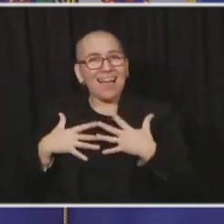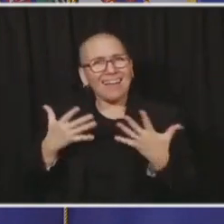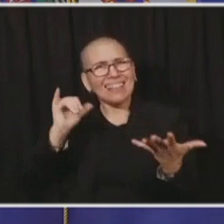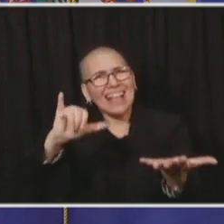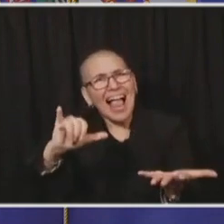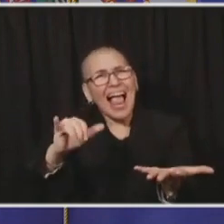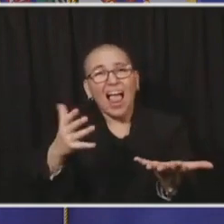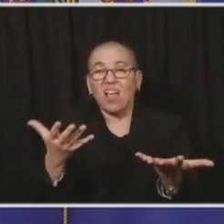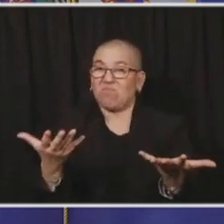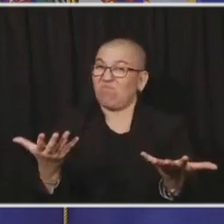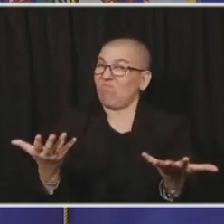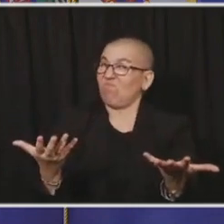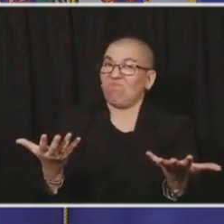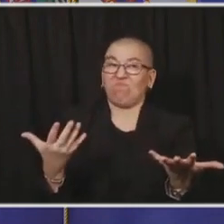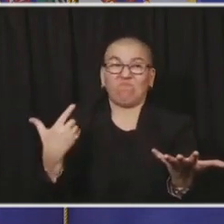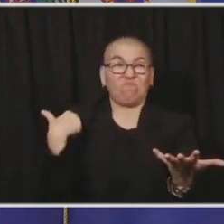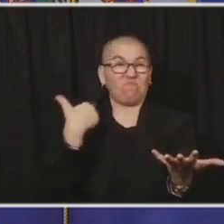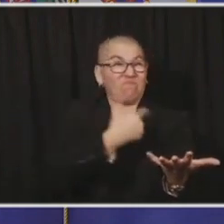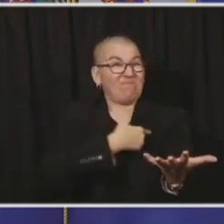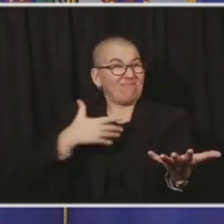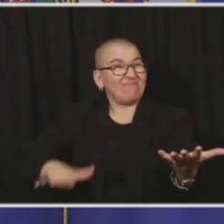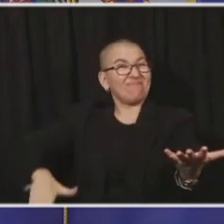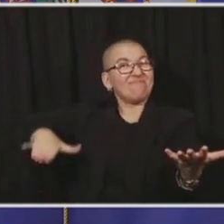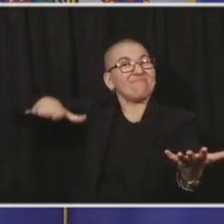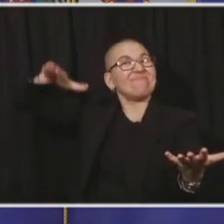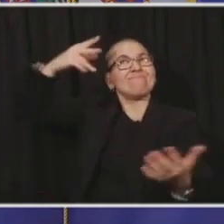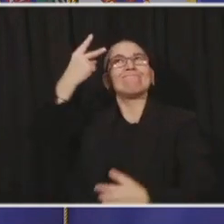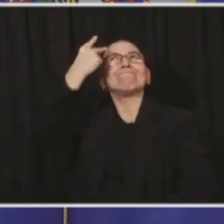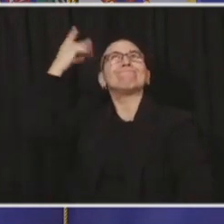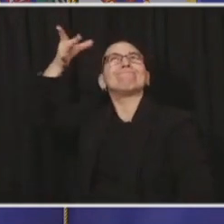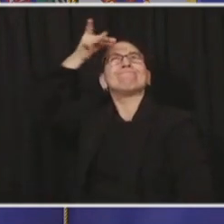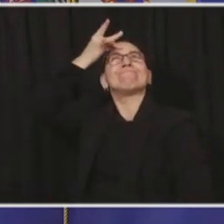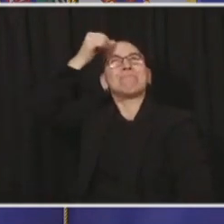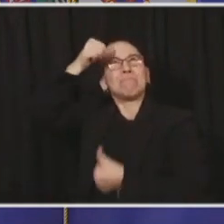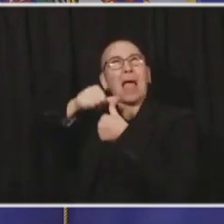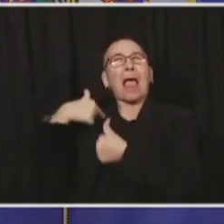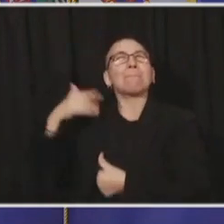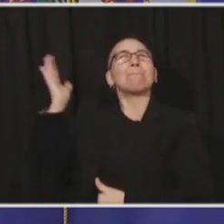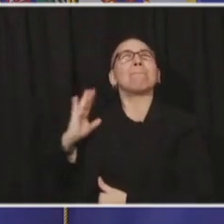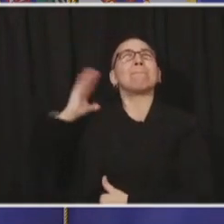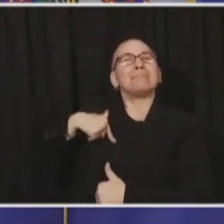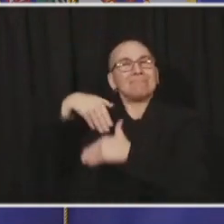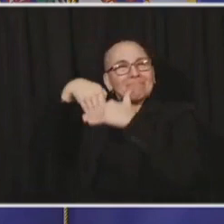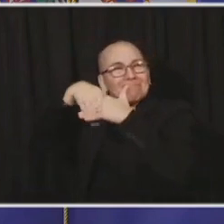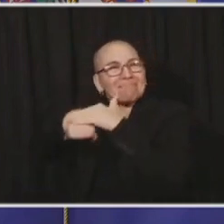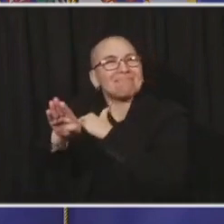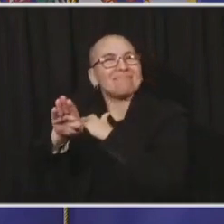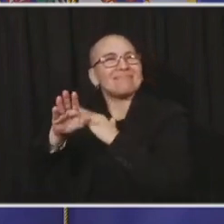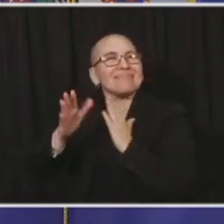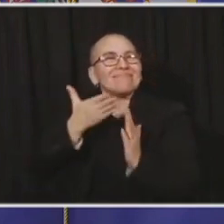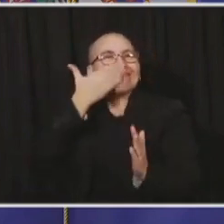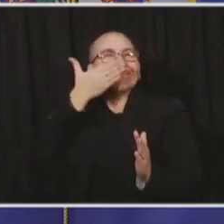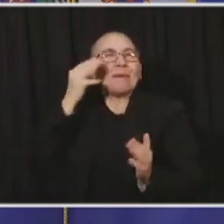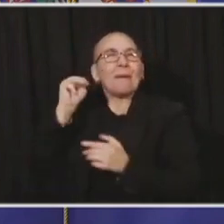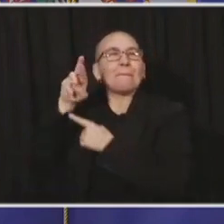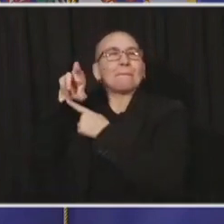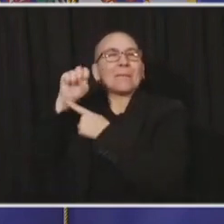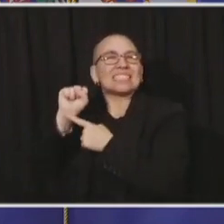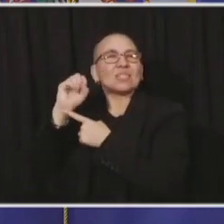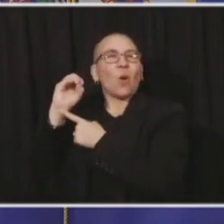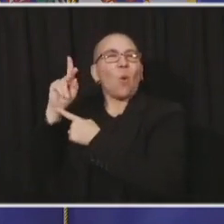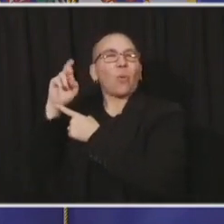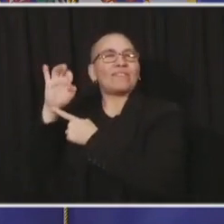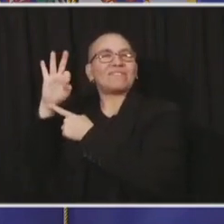later, I can still remember Miss O'Keefe waiting at the door on that very first day. Don't think that doesn't make a lifelong impression.